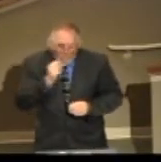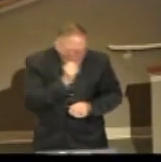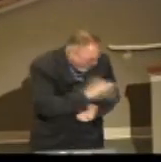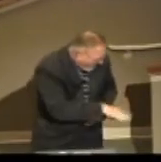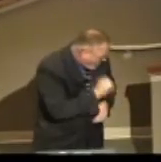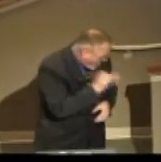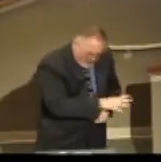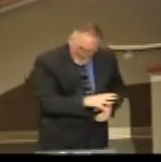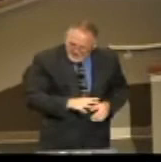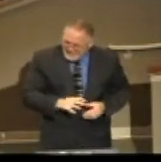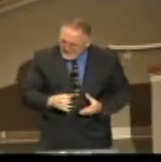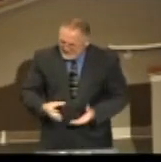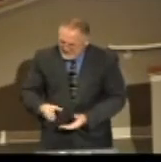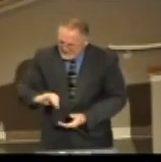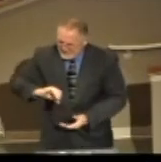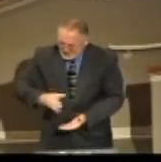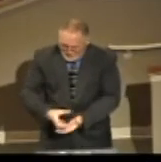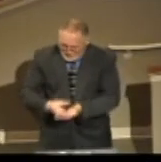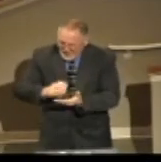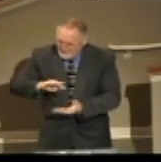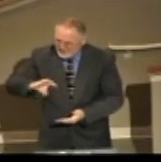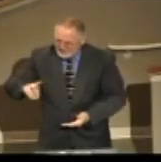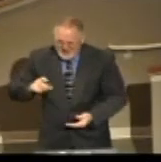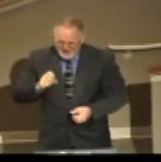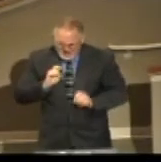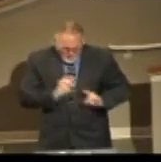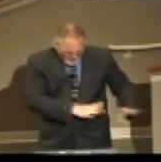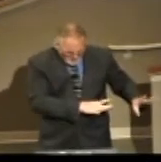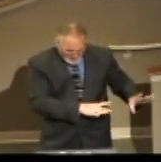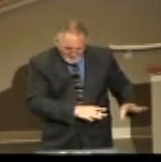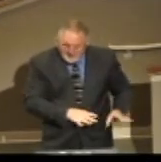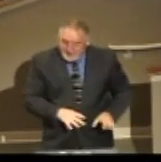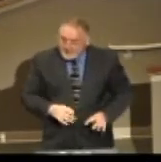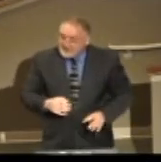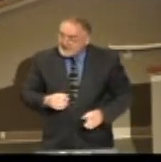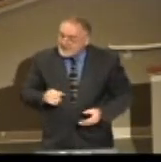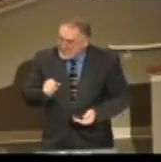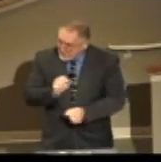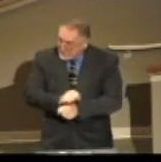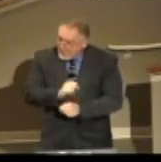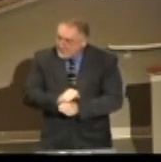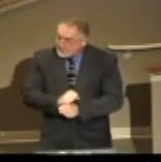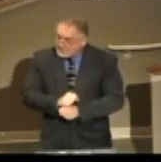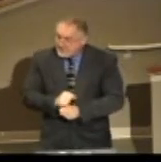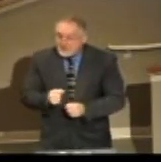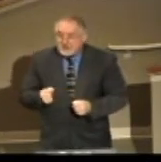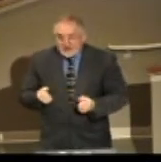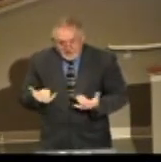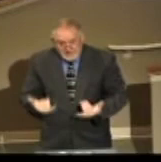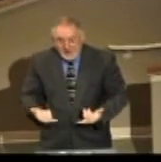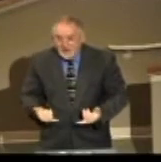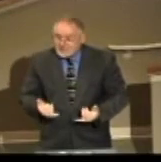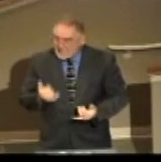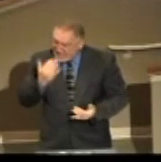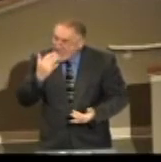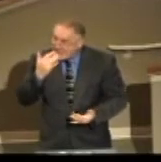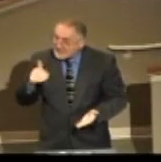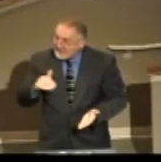he said, that is gross. Mr. Sweeney said, it worked, didn't it? I've awakened your taste buds.